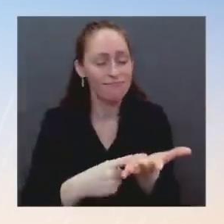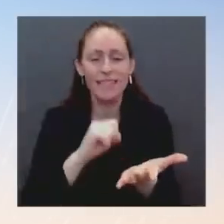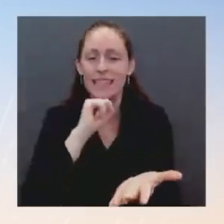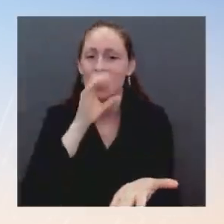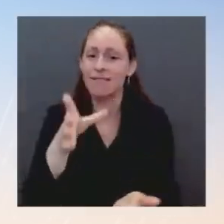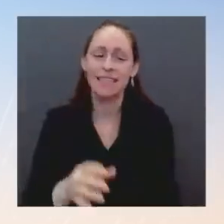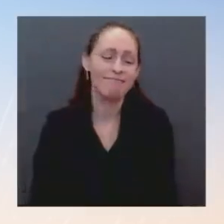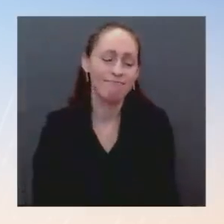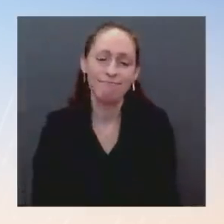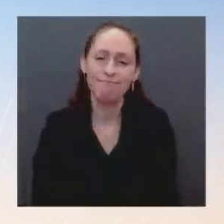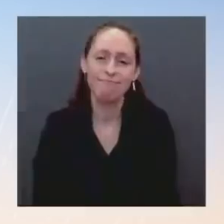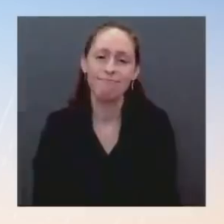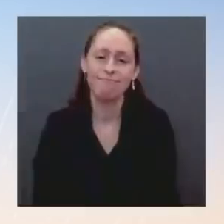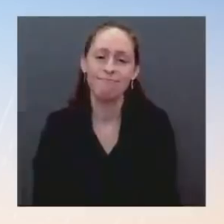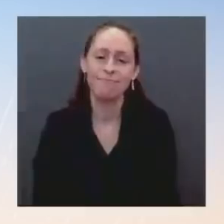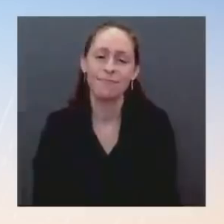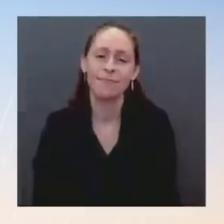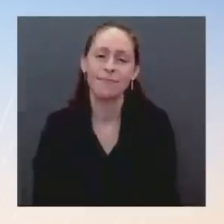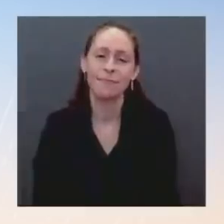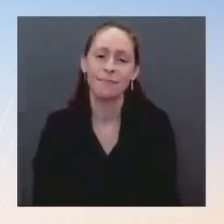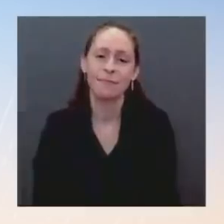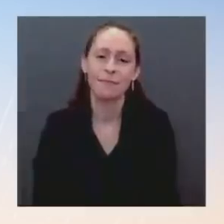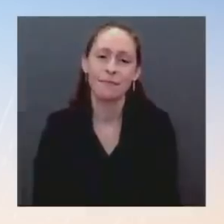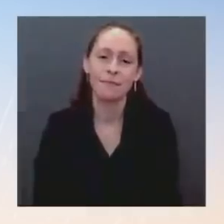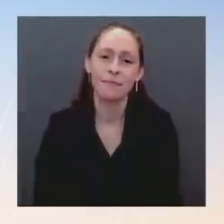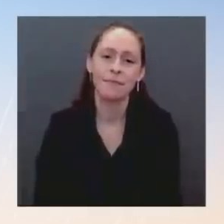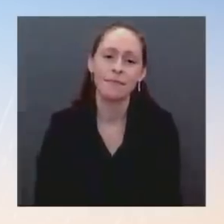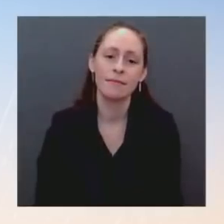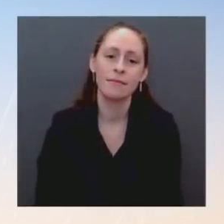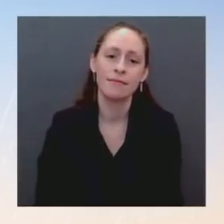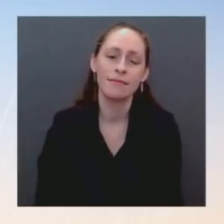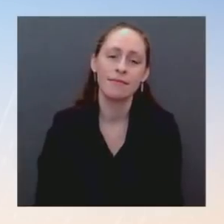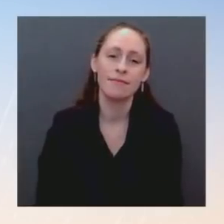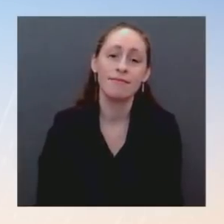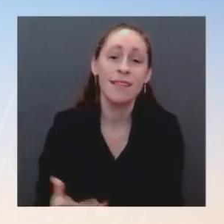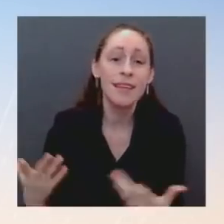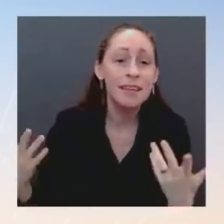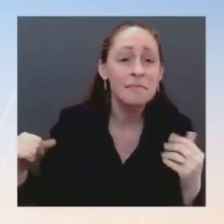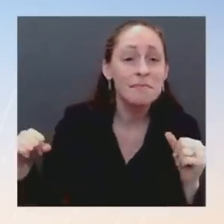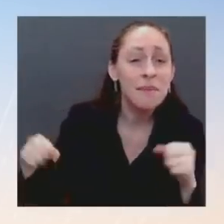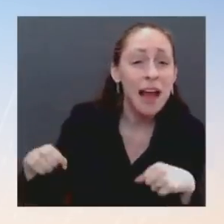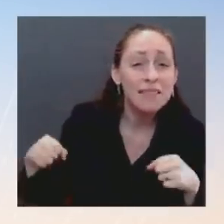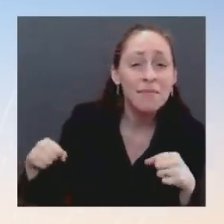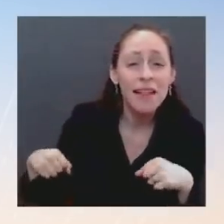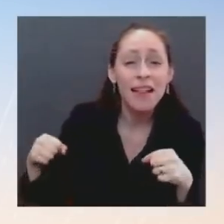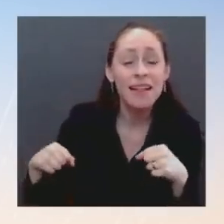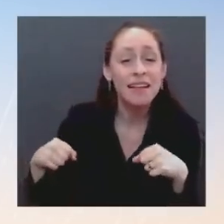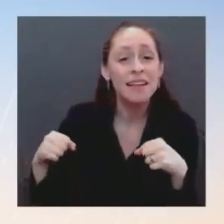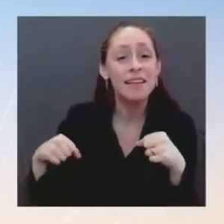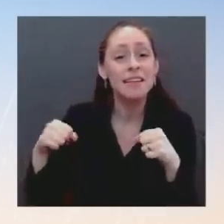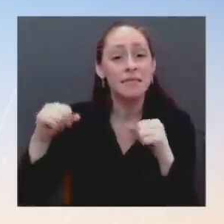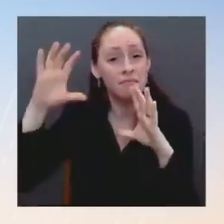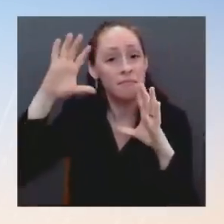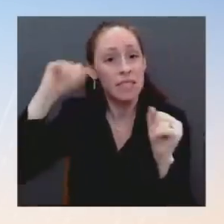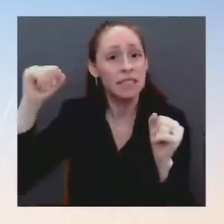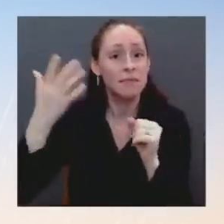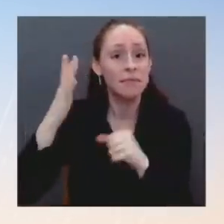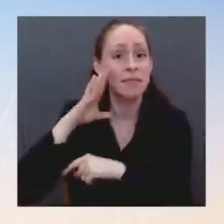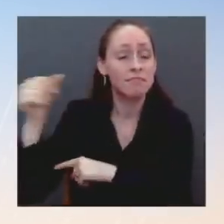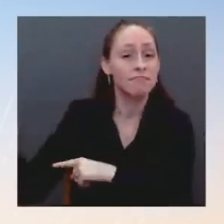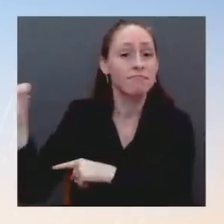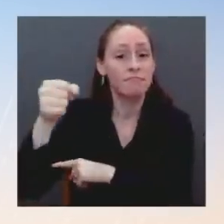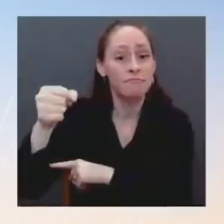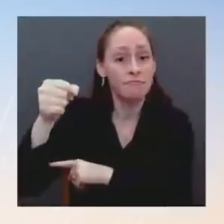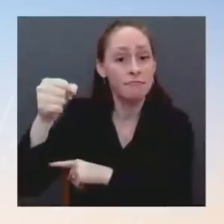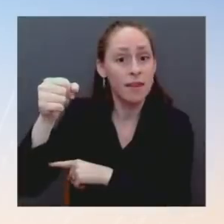Harris, for the Supreme Court? Again, I'm not going to speak to any considerations, preparations, lists. And